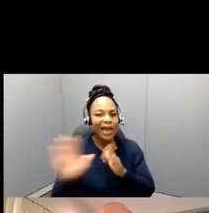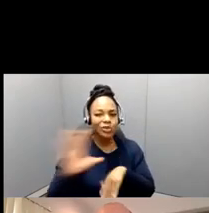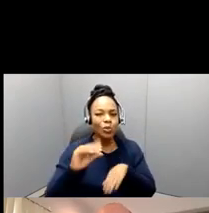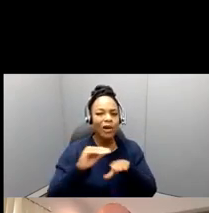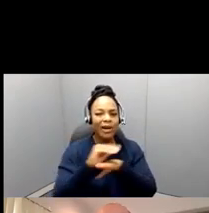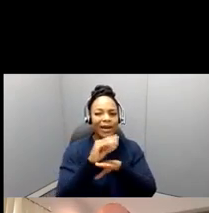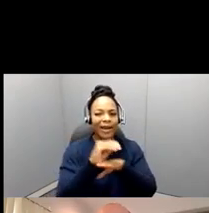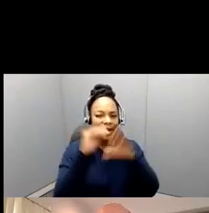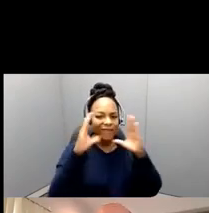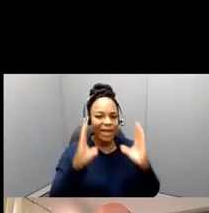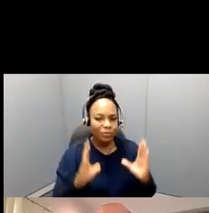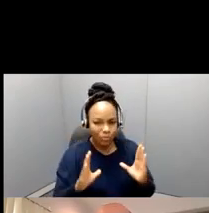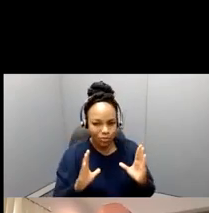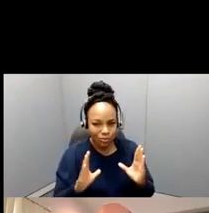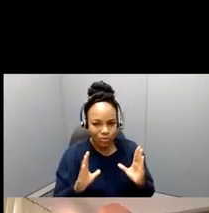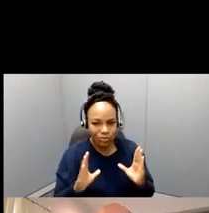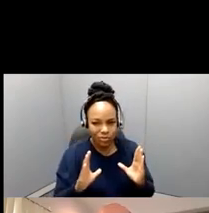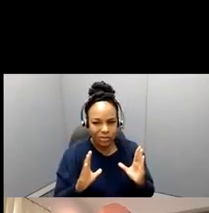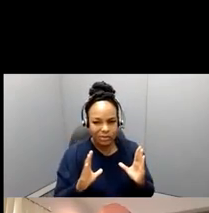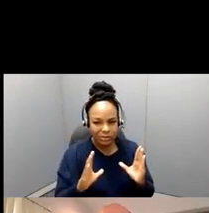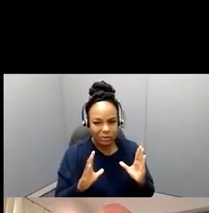see, are you, are you ready?